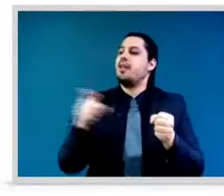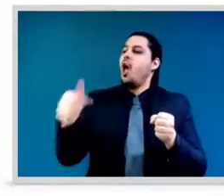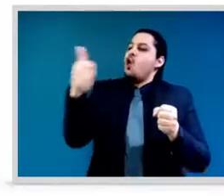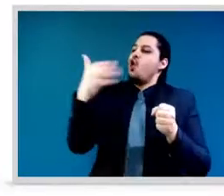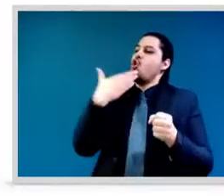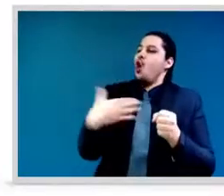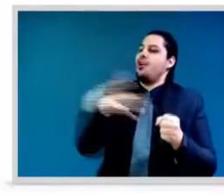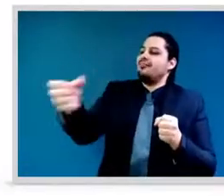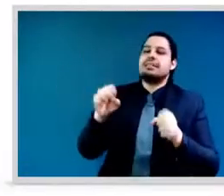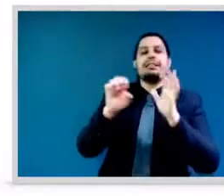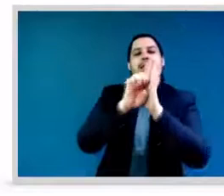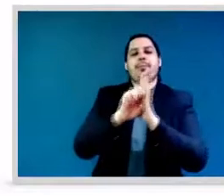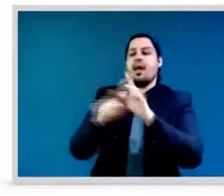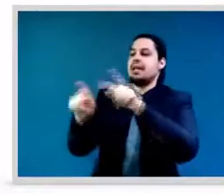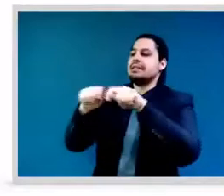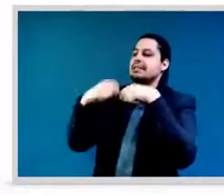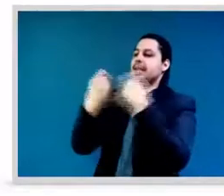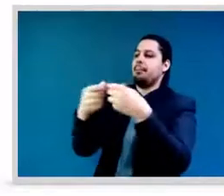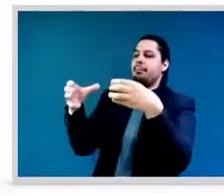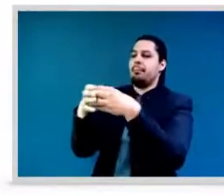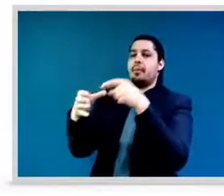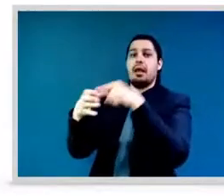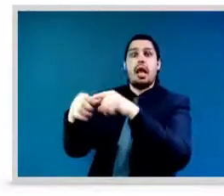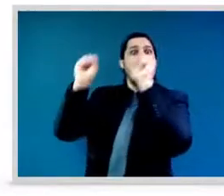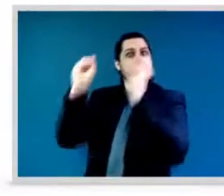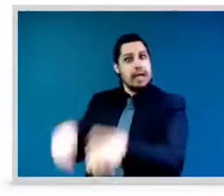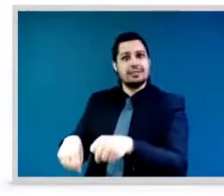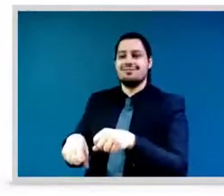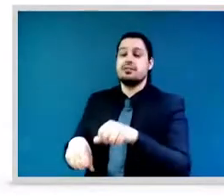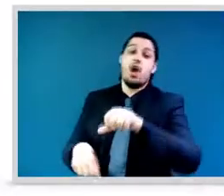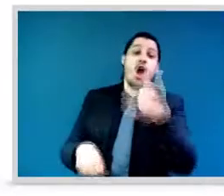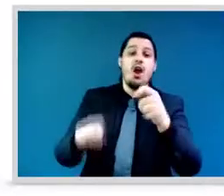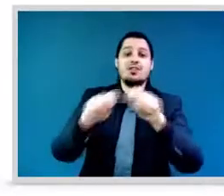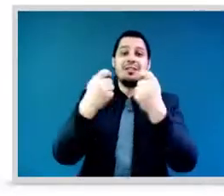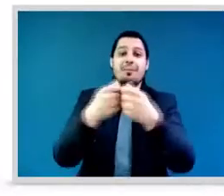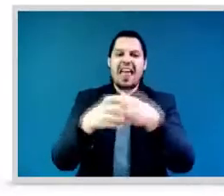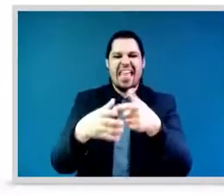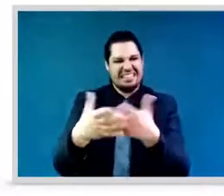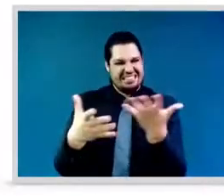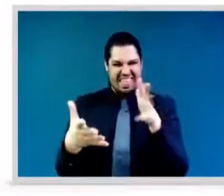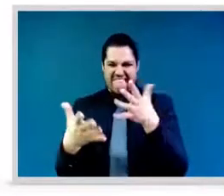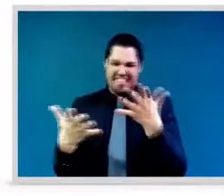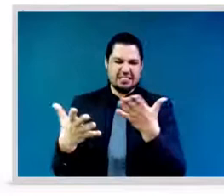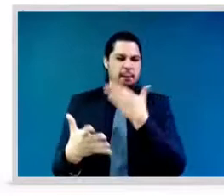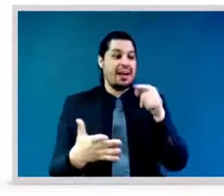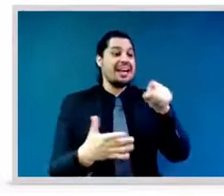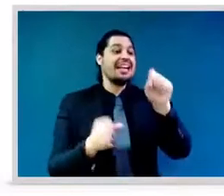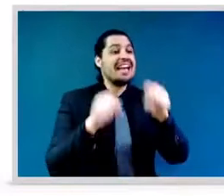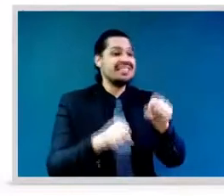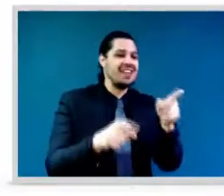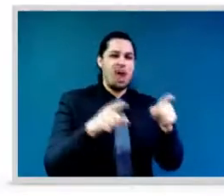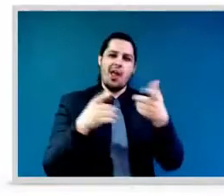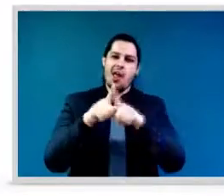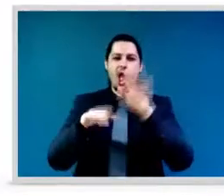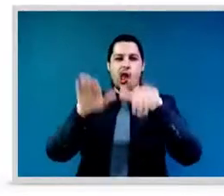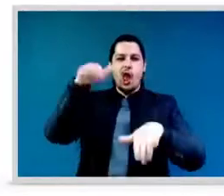and leading and designing decision-making processes means that these processes do not really reflect and